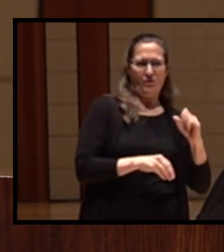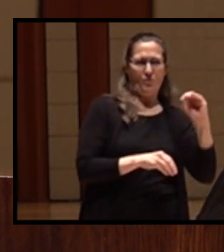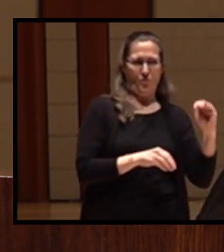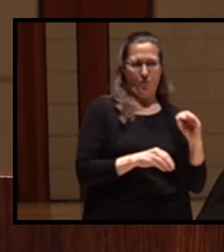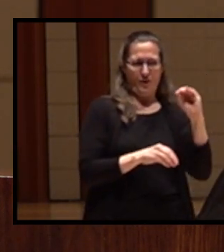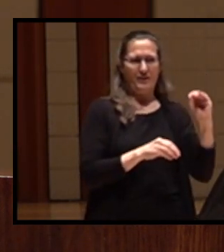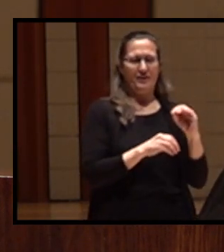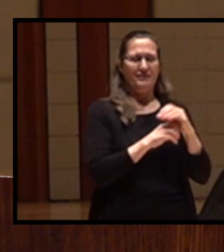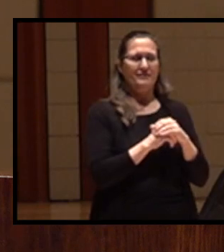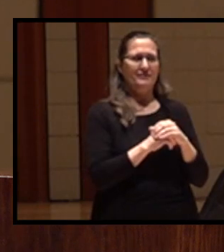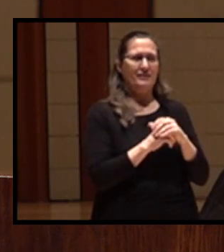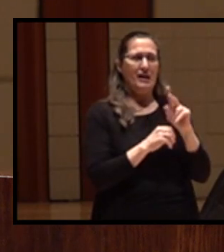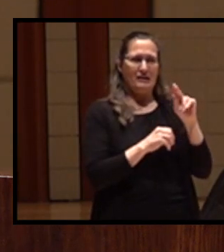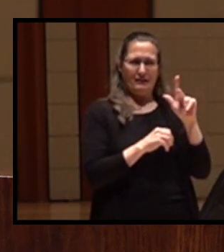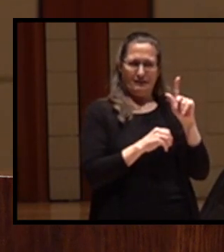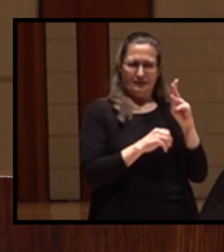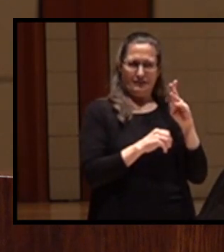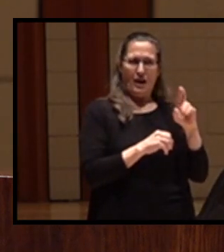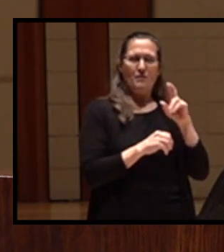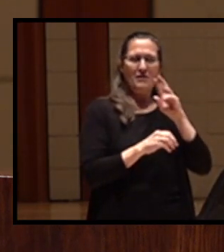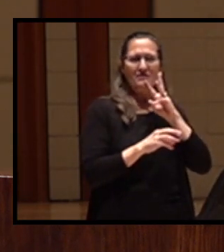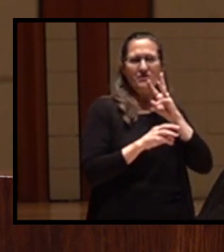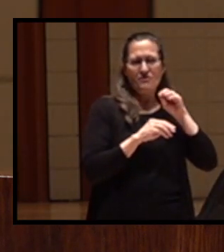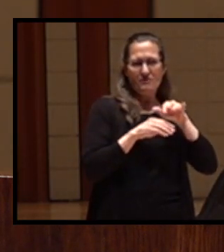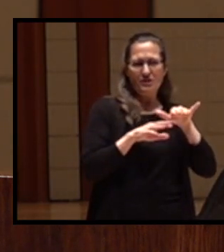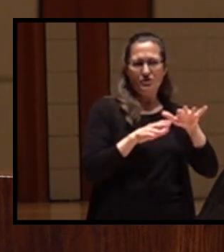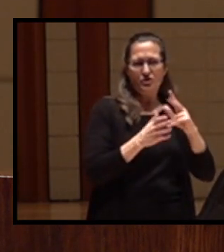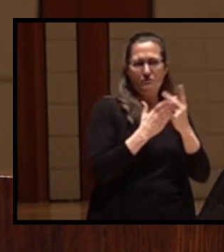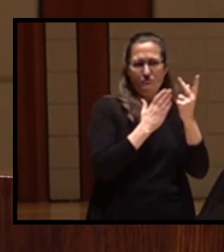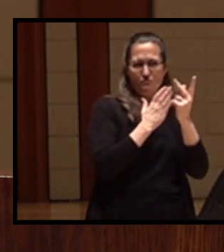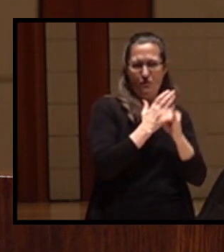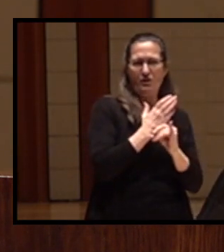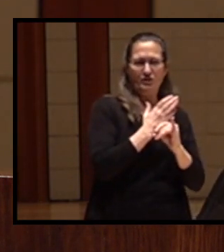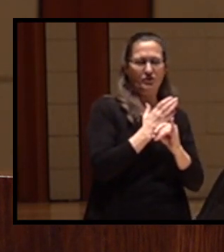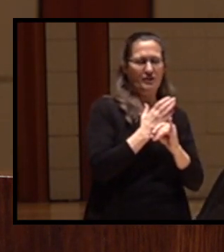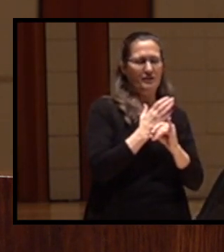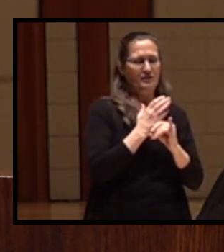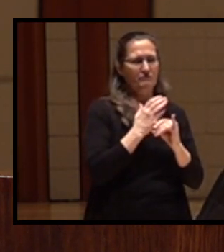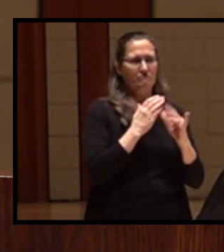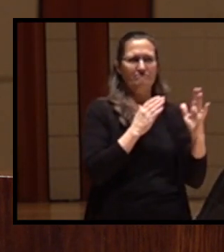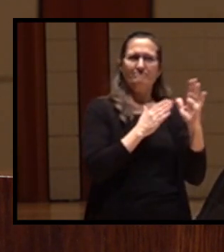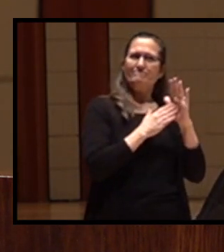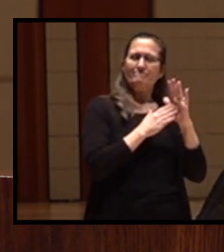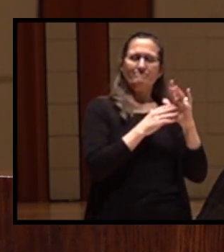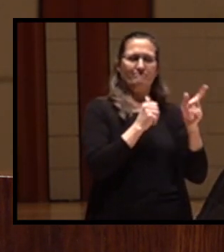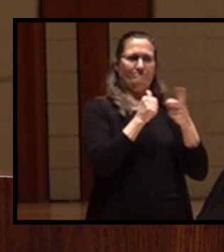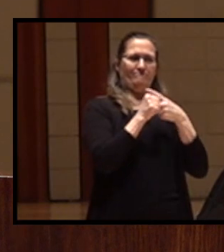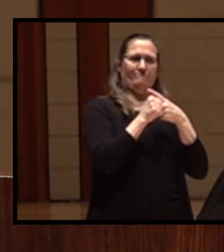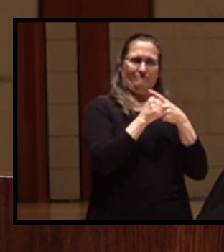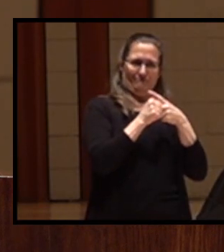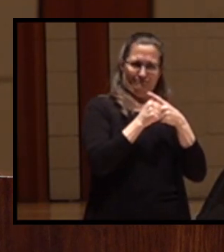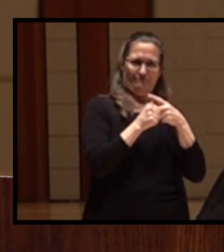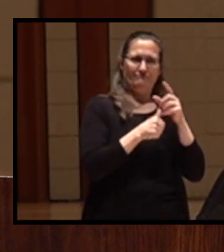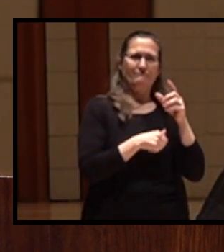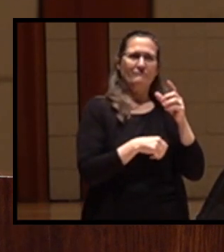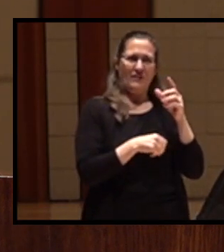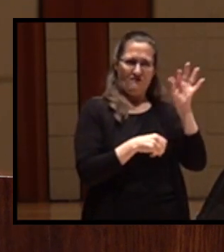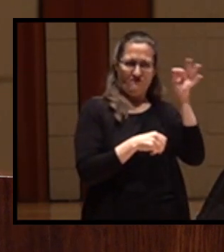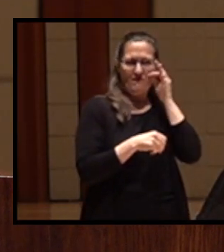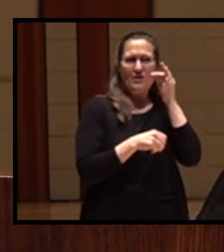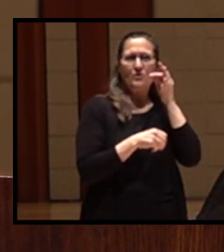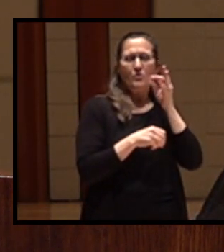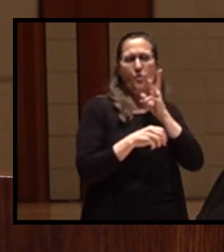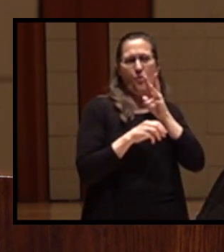Klamath Irrigation Project was authorized as one of the first Federal Irrigation Projects. The Federal